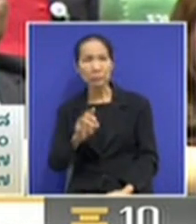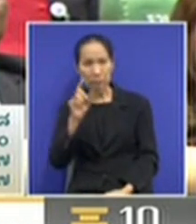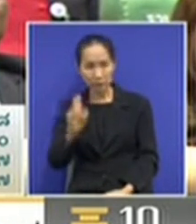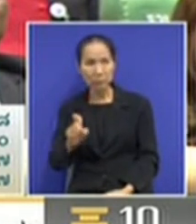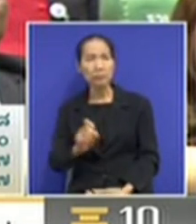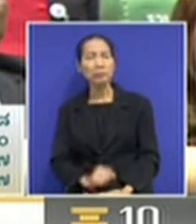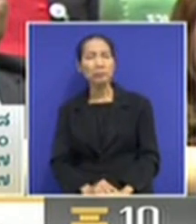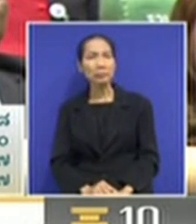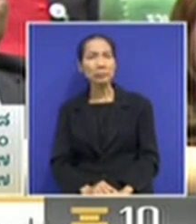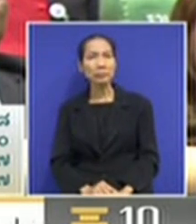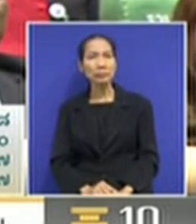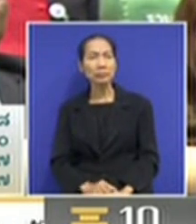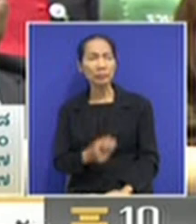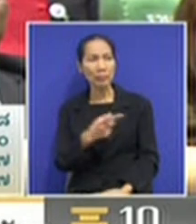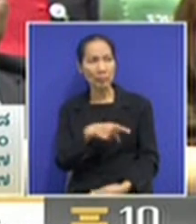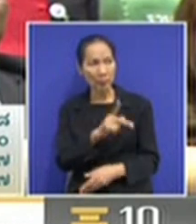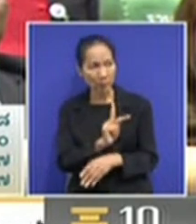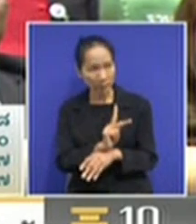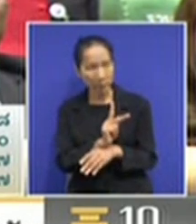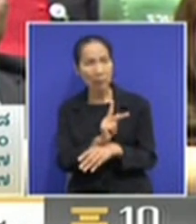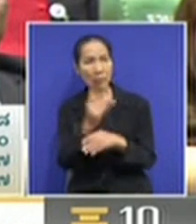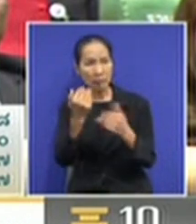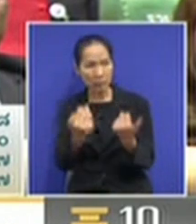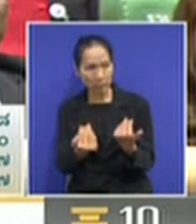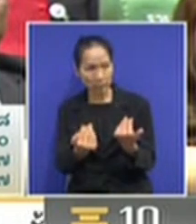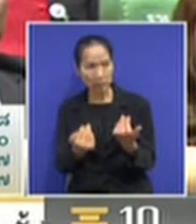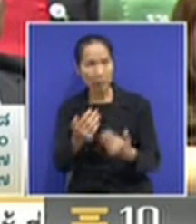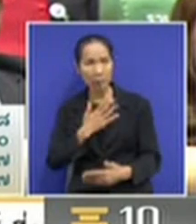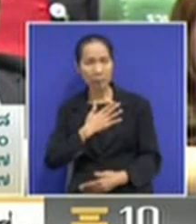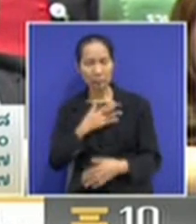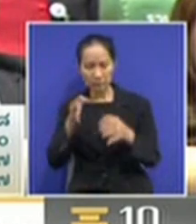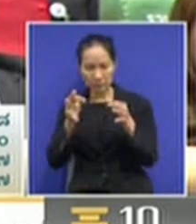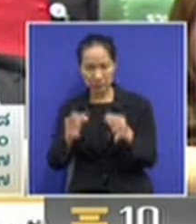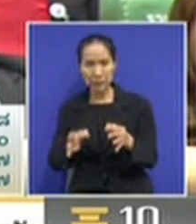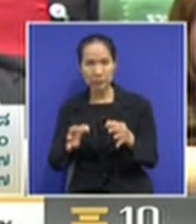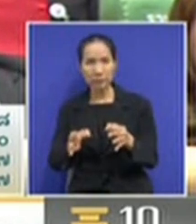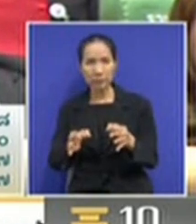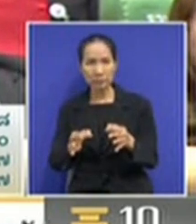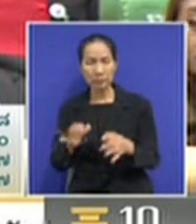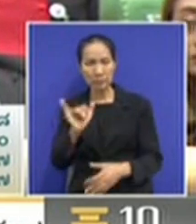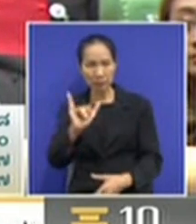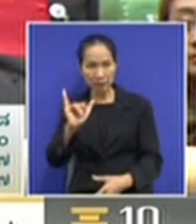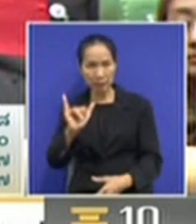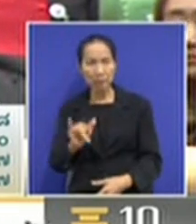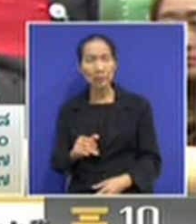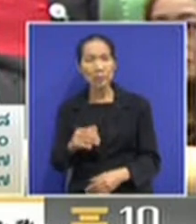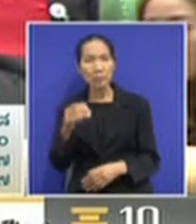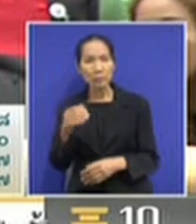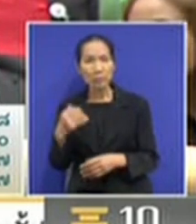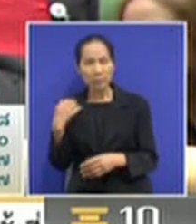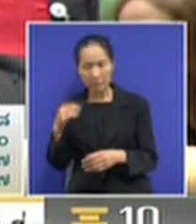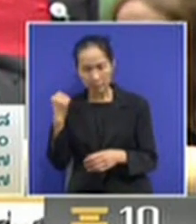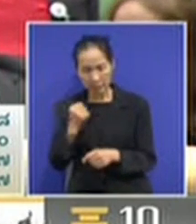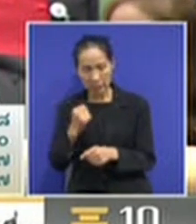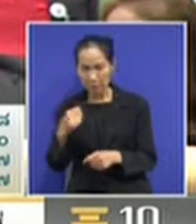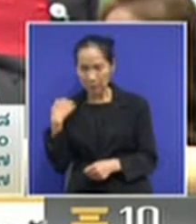more than 376 support for General Prayuth and Ocha. But I think the